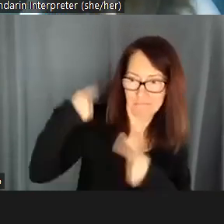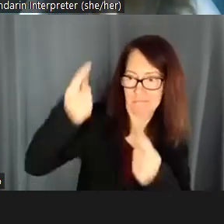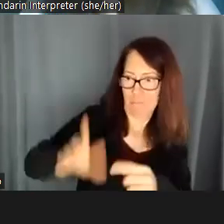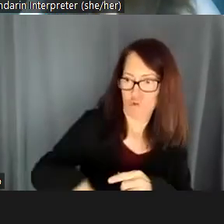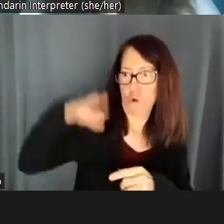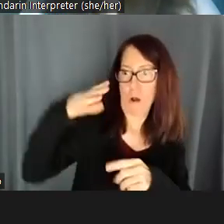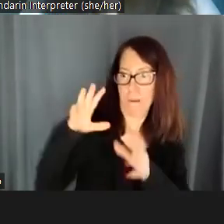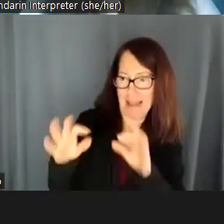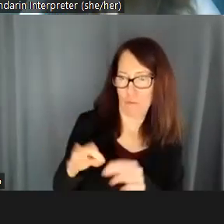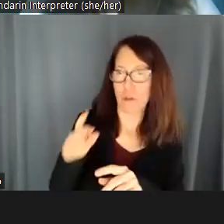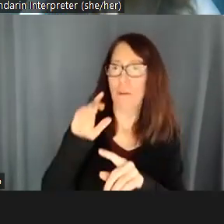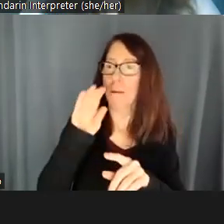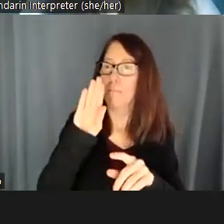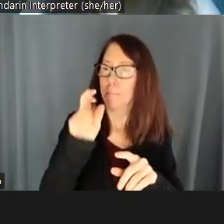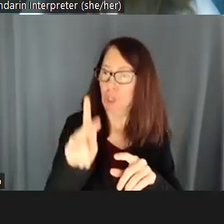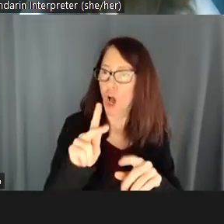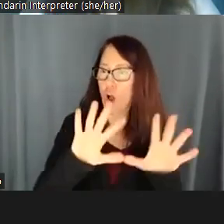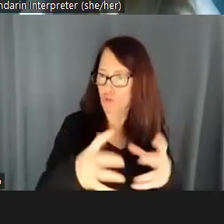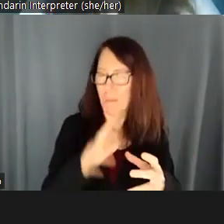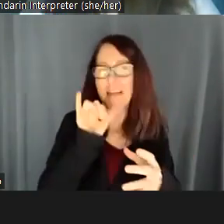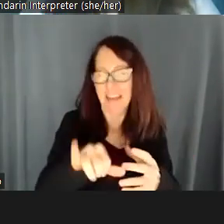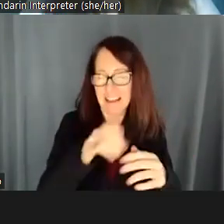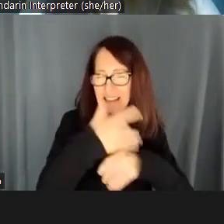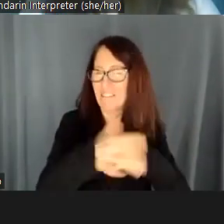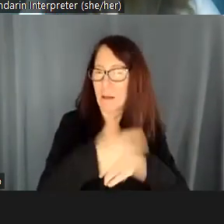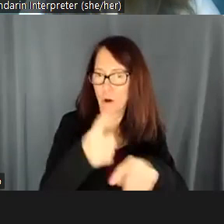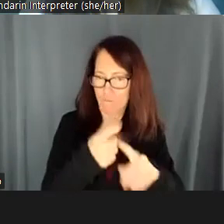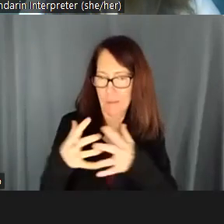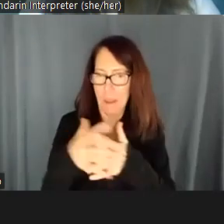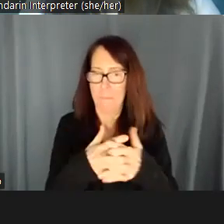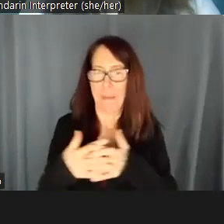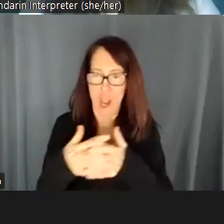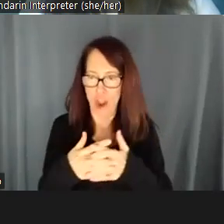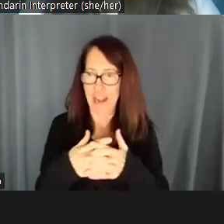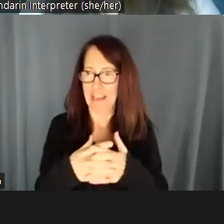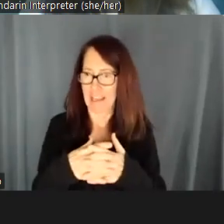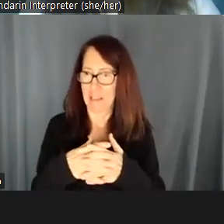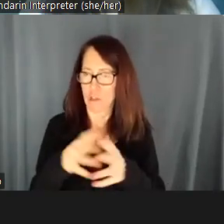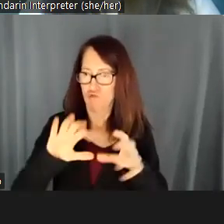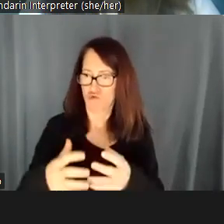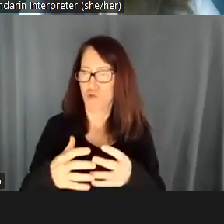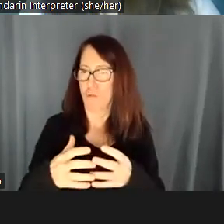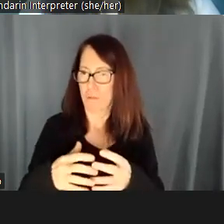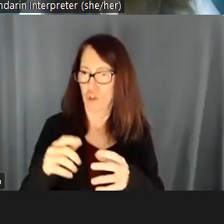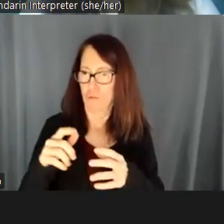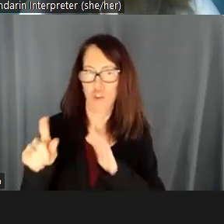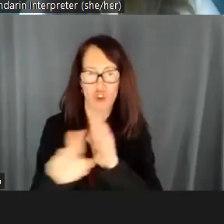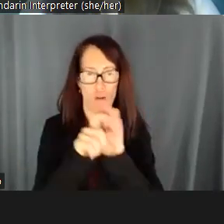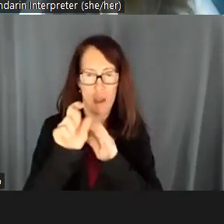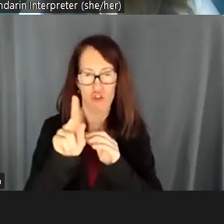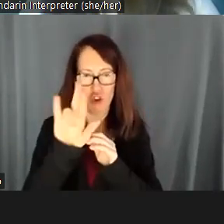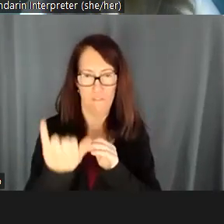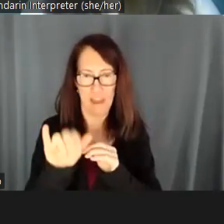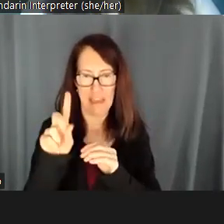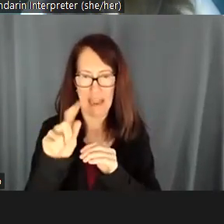is available at the block group level from the American Community Survey data, which I think should be in there. So I just made sure we're